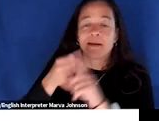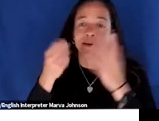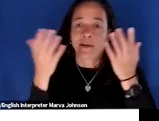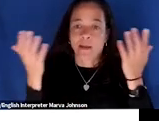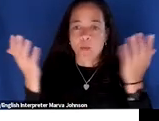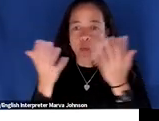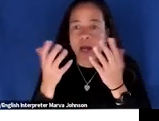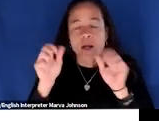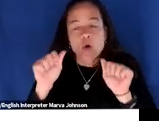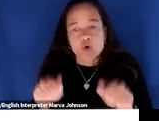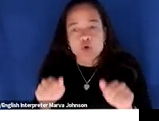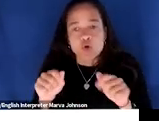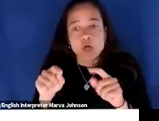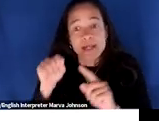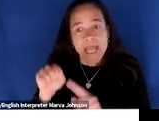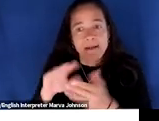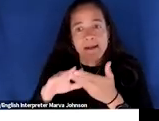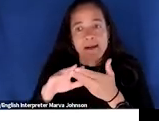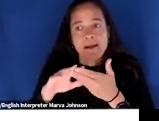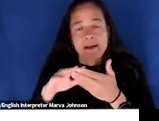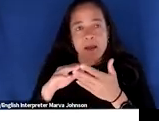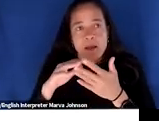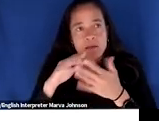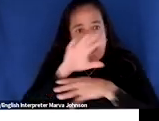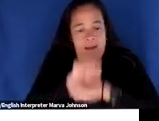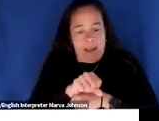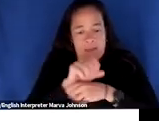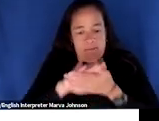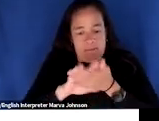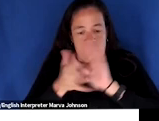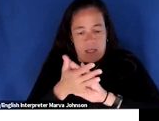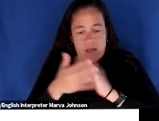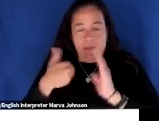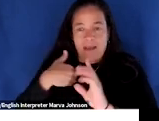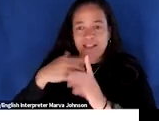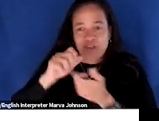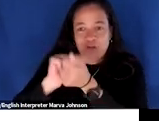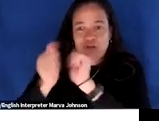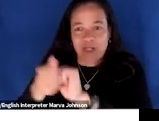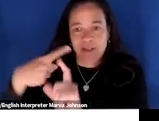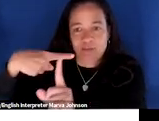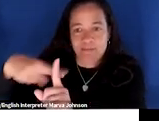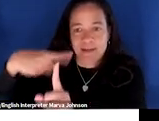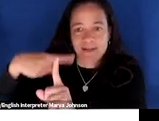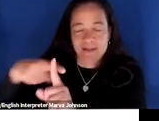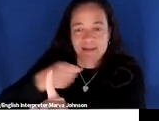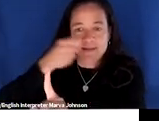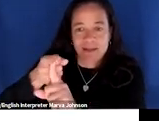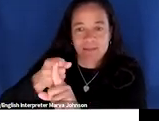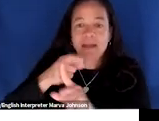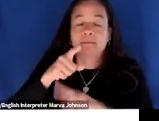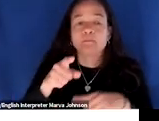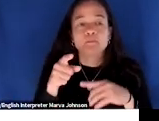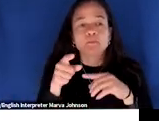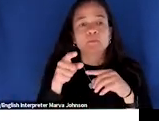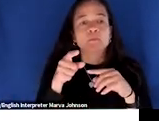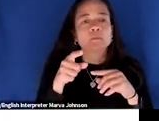look like to have a positive impact on climate protection so if we walk through you know if you're thinking about